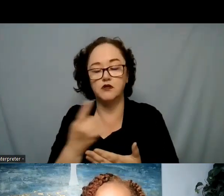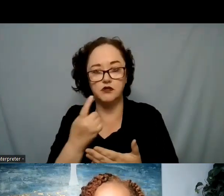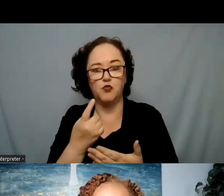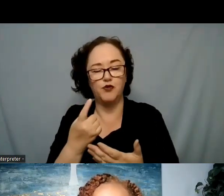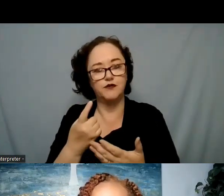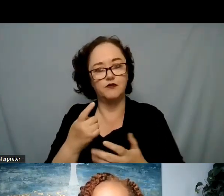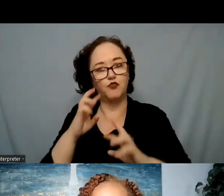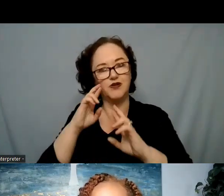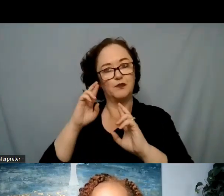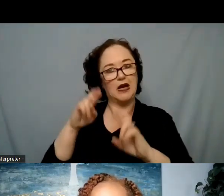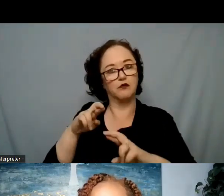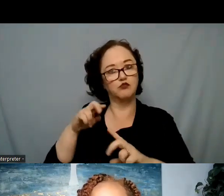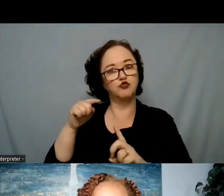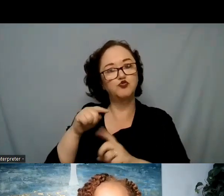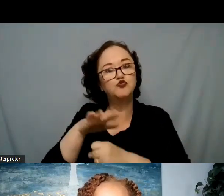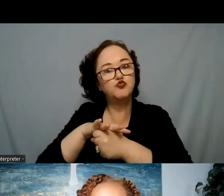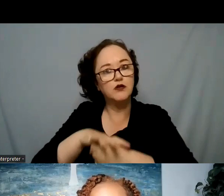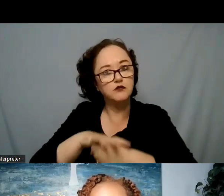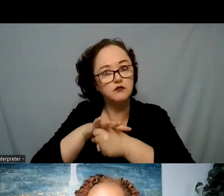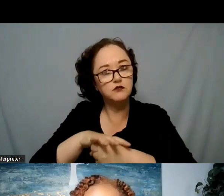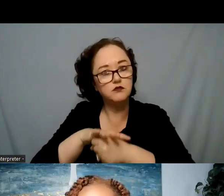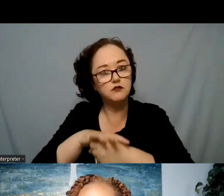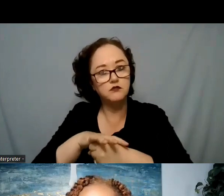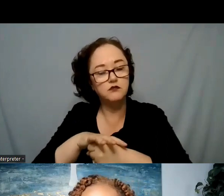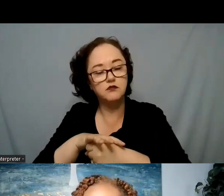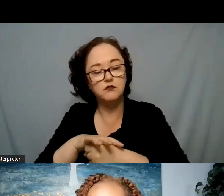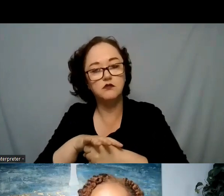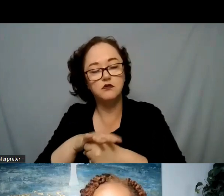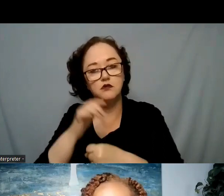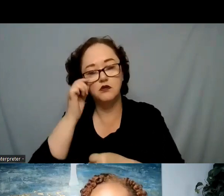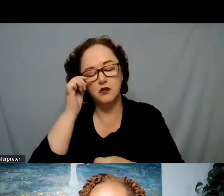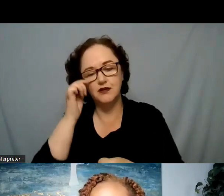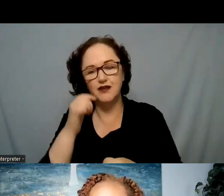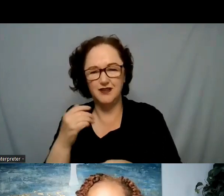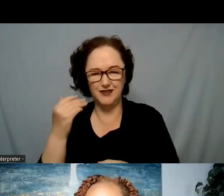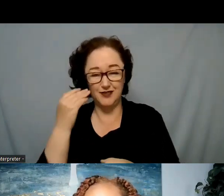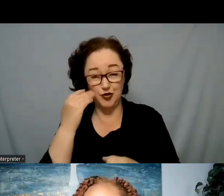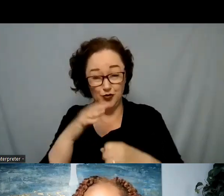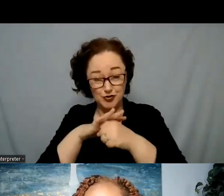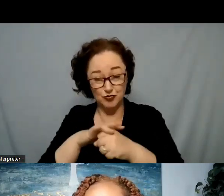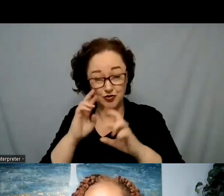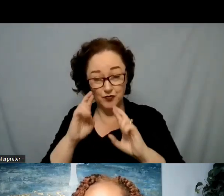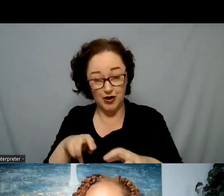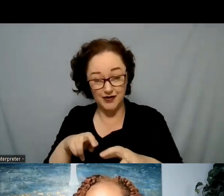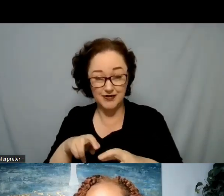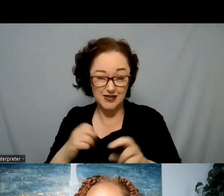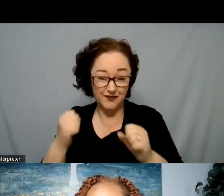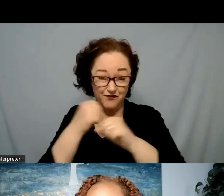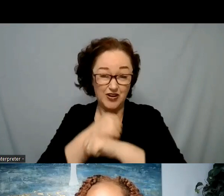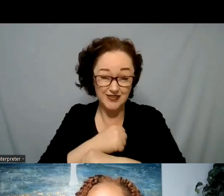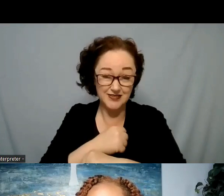and that might be because sometimes I think we forget that fight is one of those stress responses and that can come up